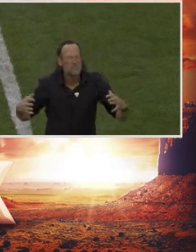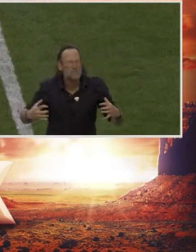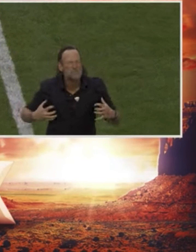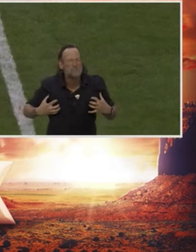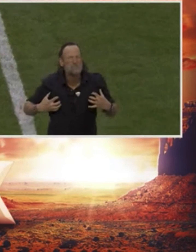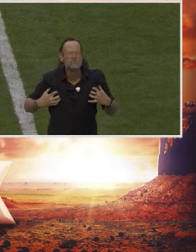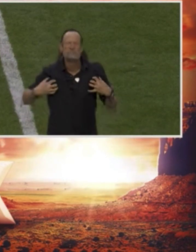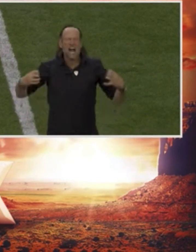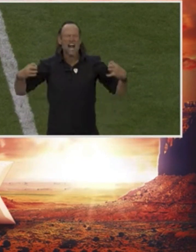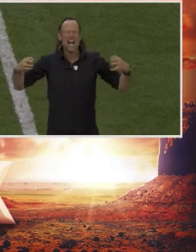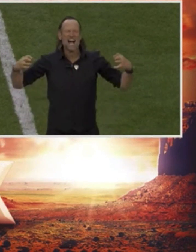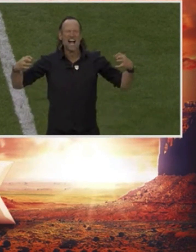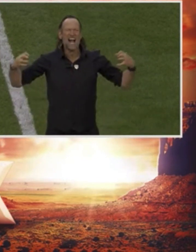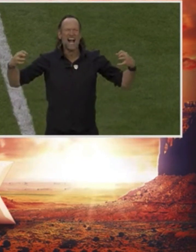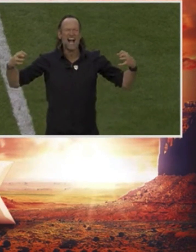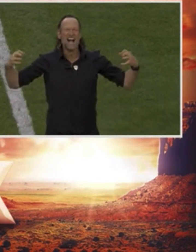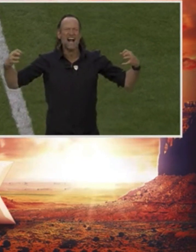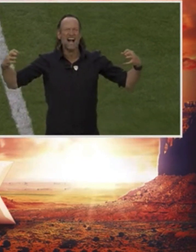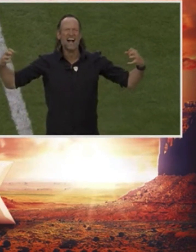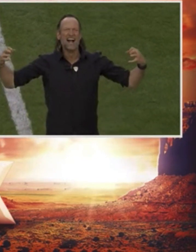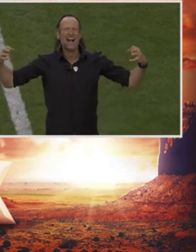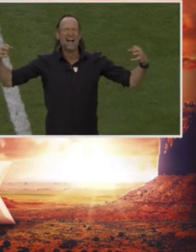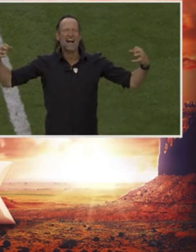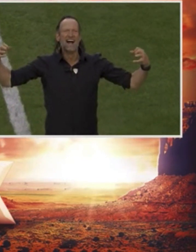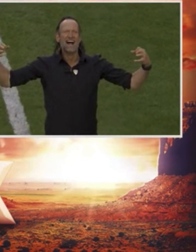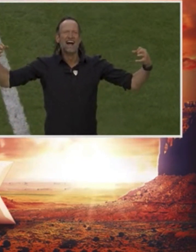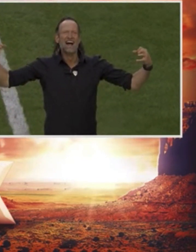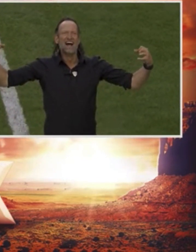a brave